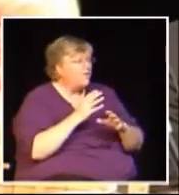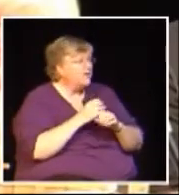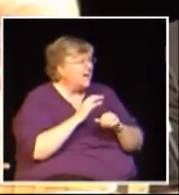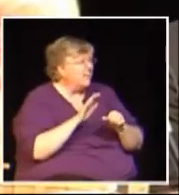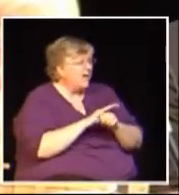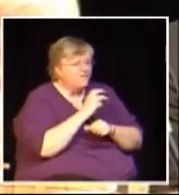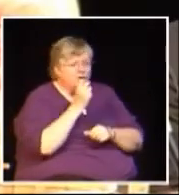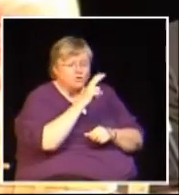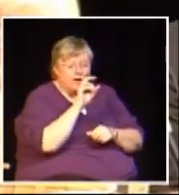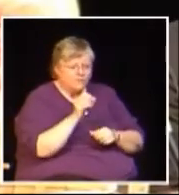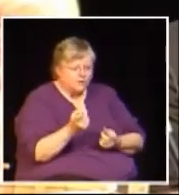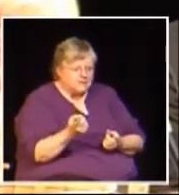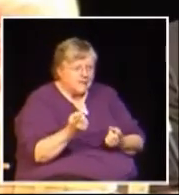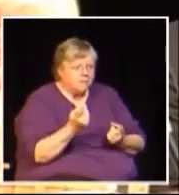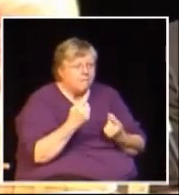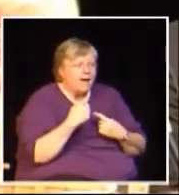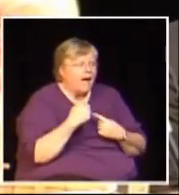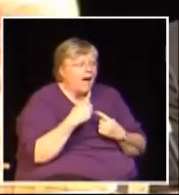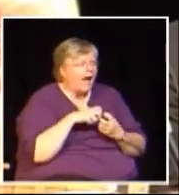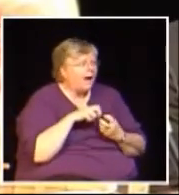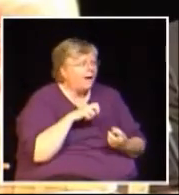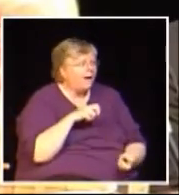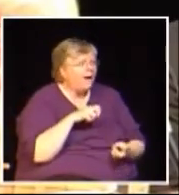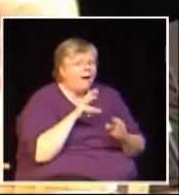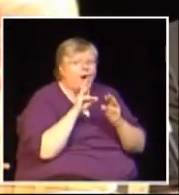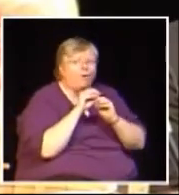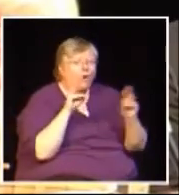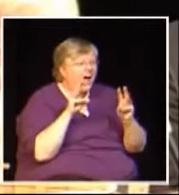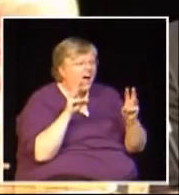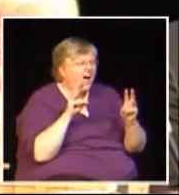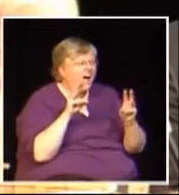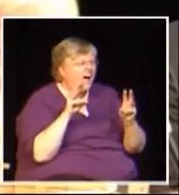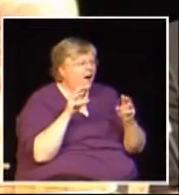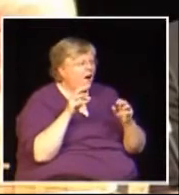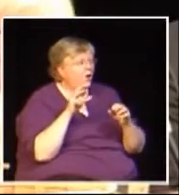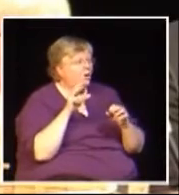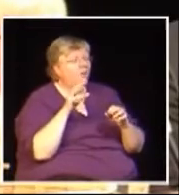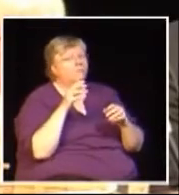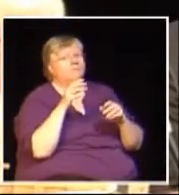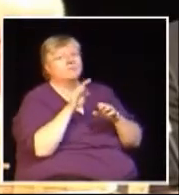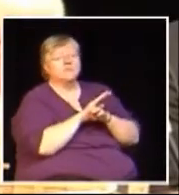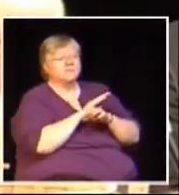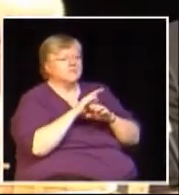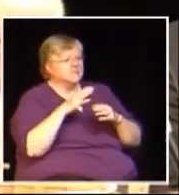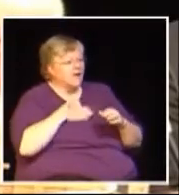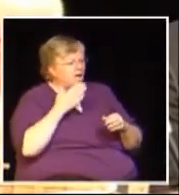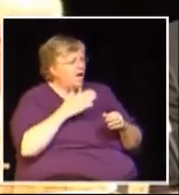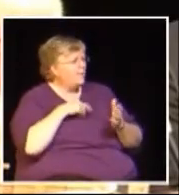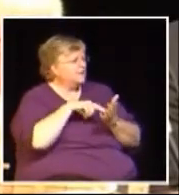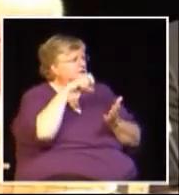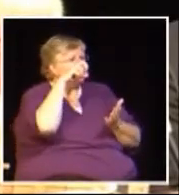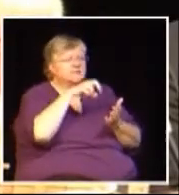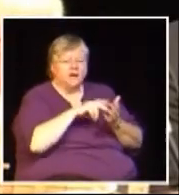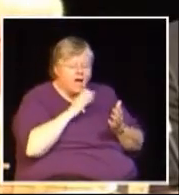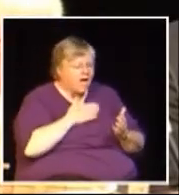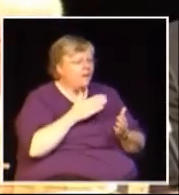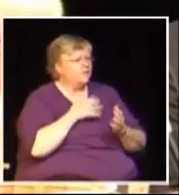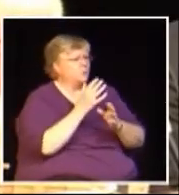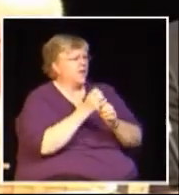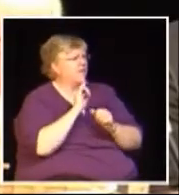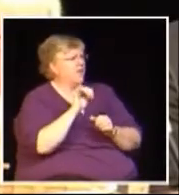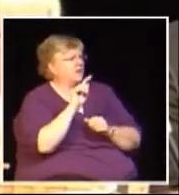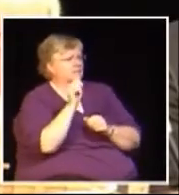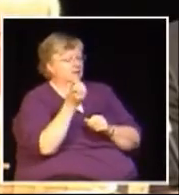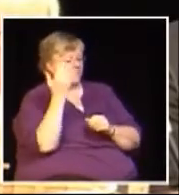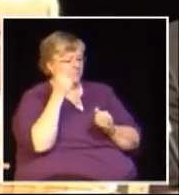all of a sudden that they were getting the whole 12% back. So it makes a big difference to a business when it's able to get that